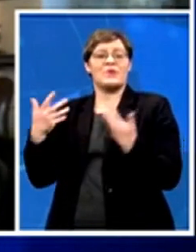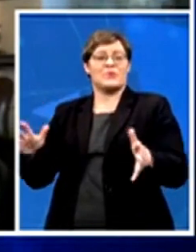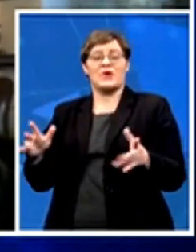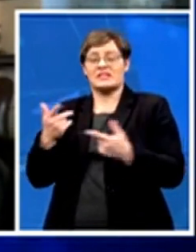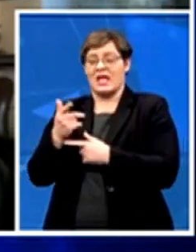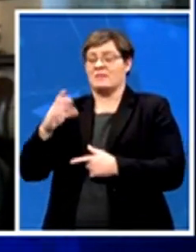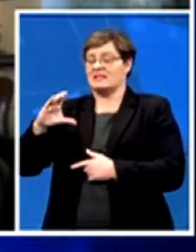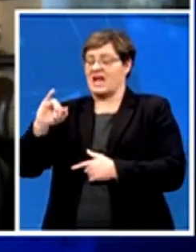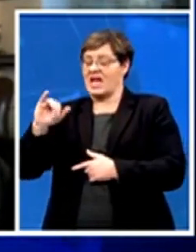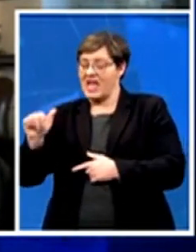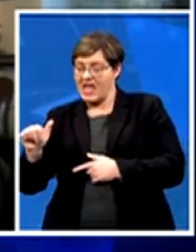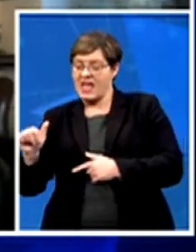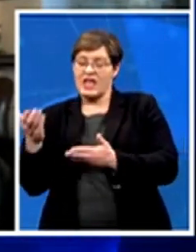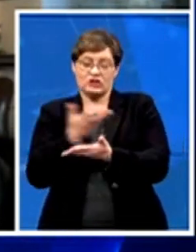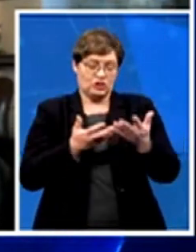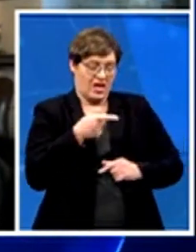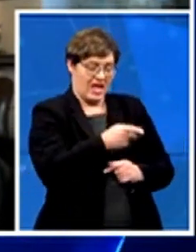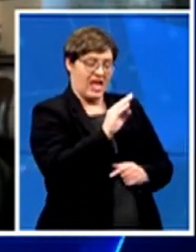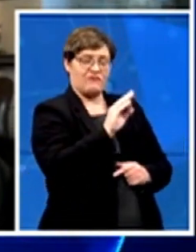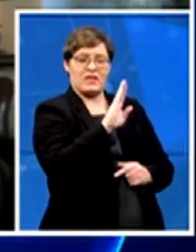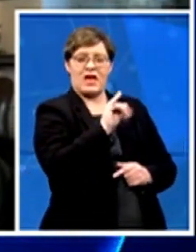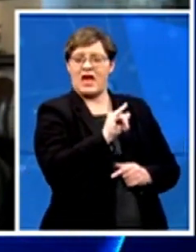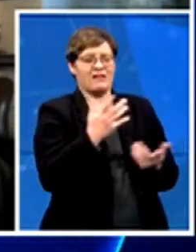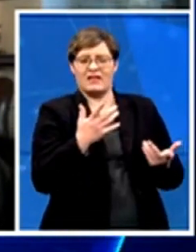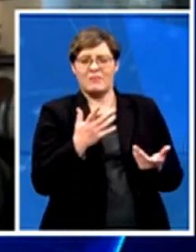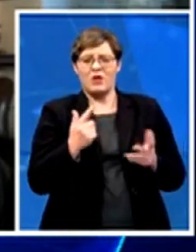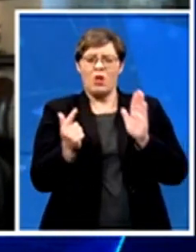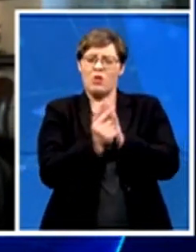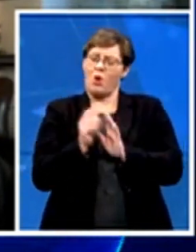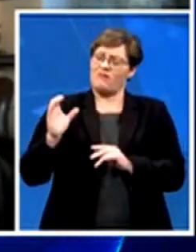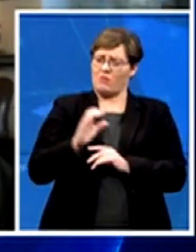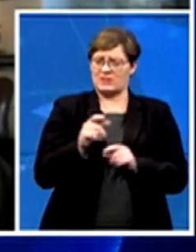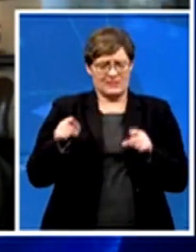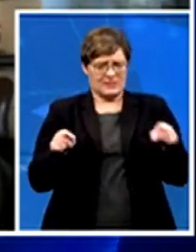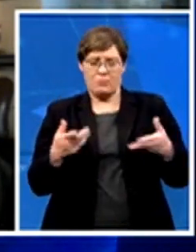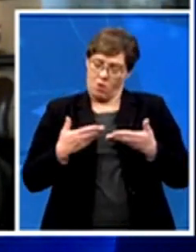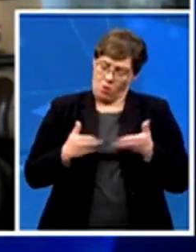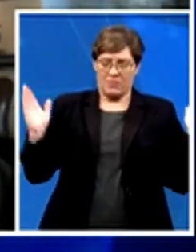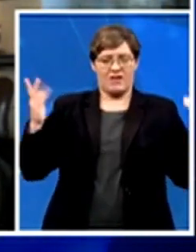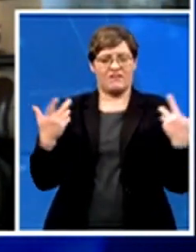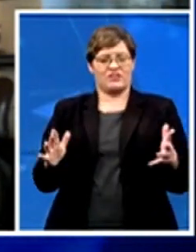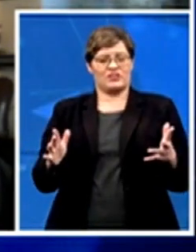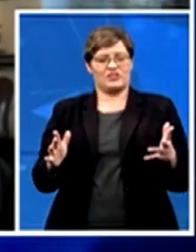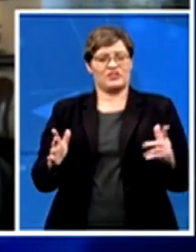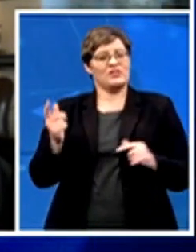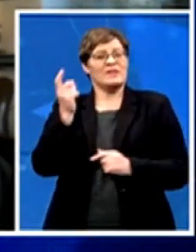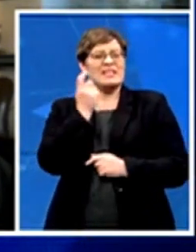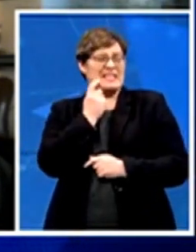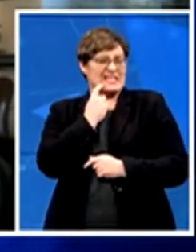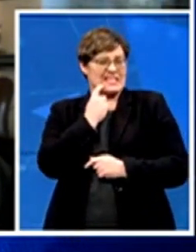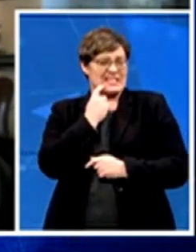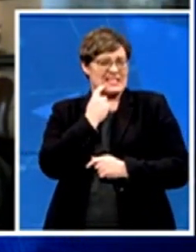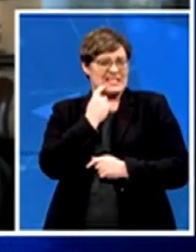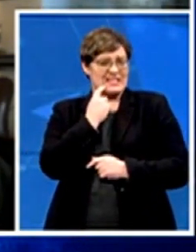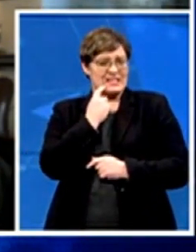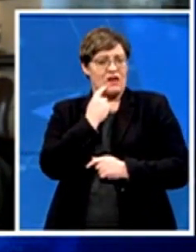in silos of the law enforcement agencies is out in the open, so how easy would it be for unscrupulous groups domestically and